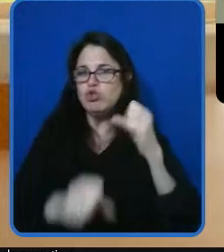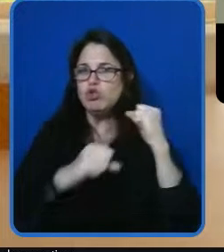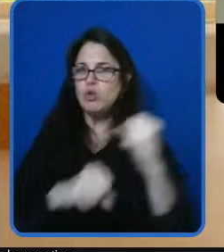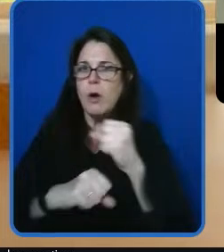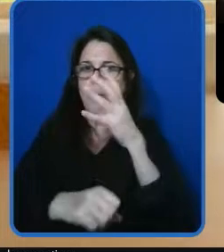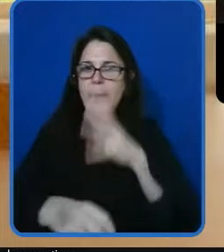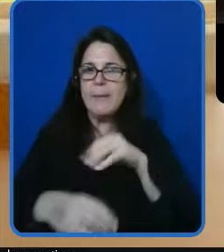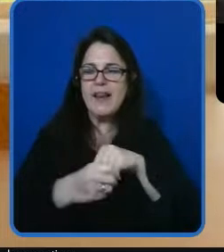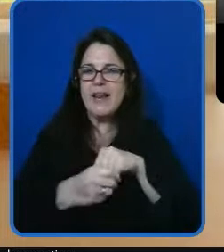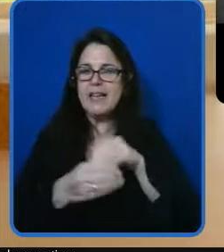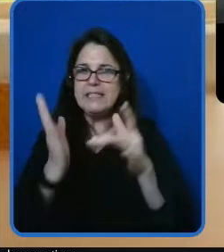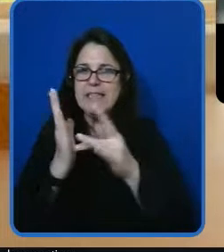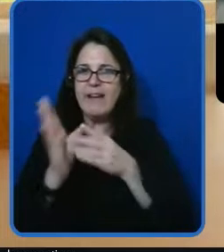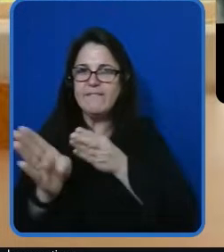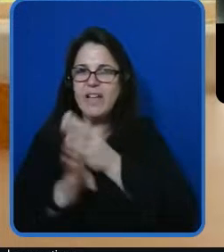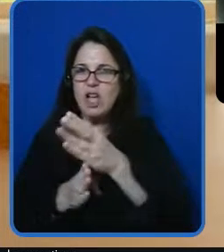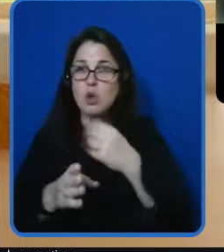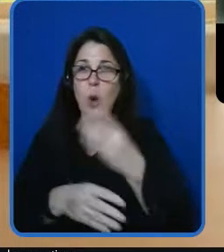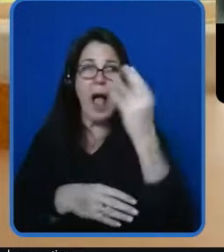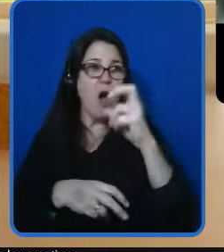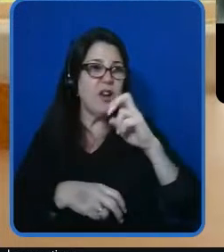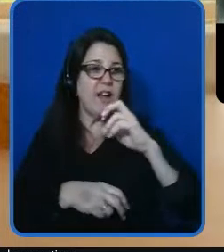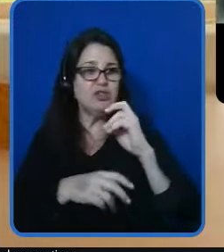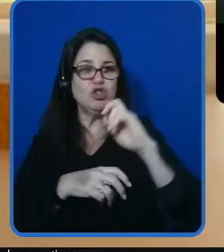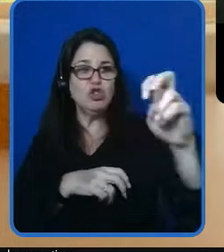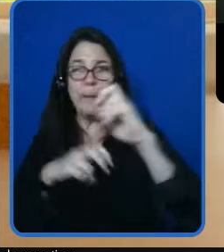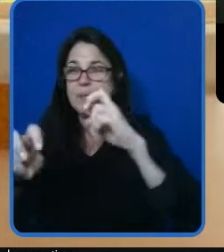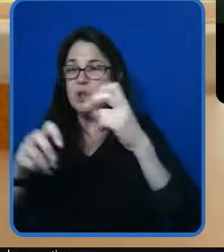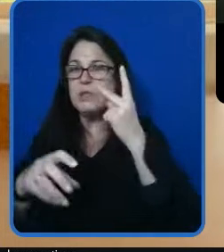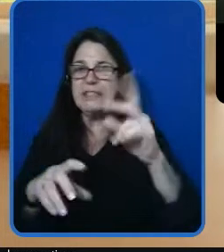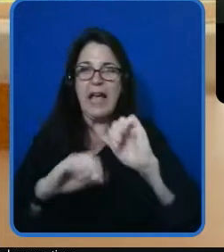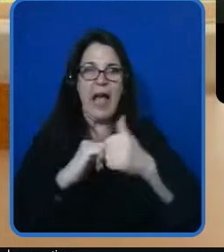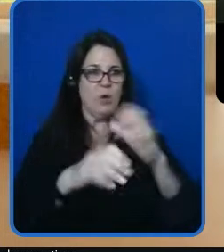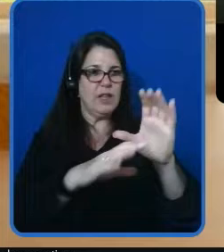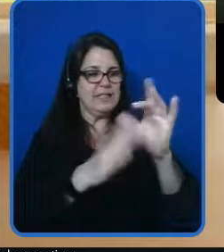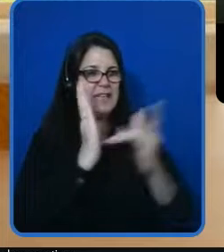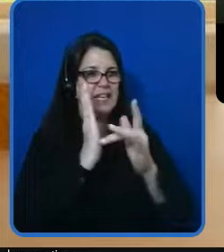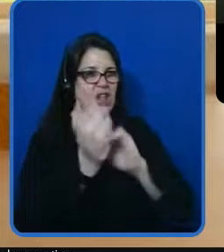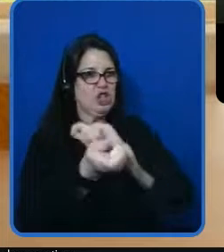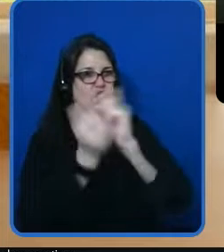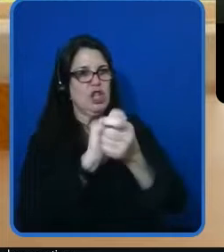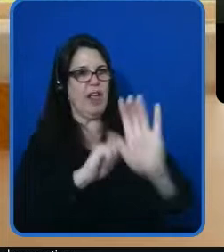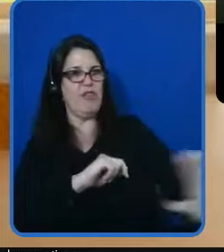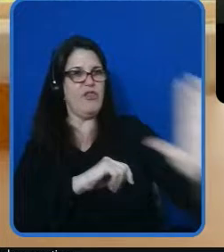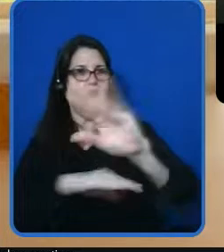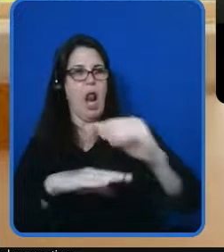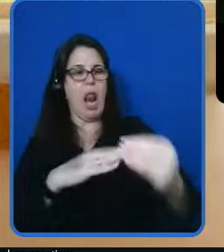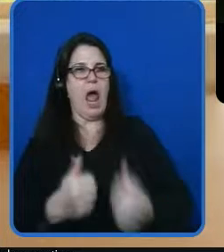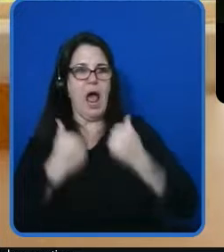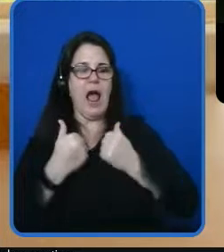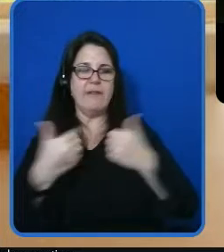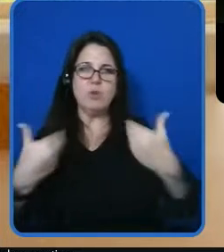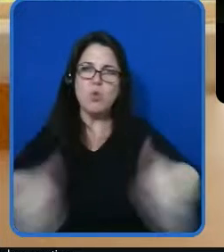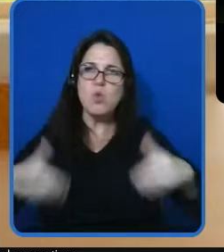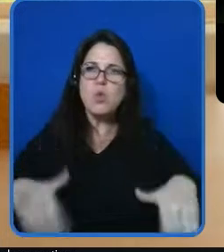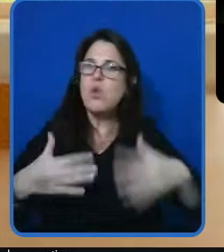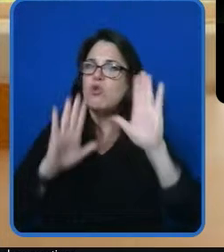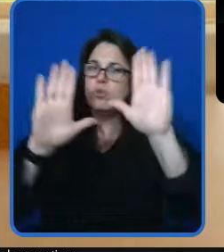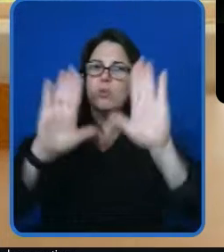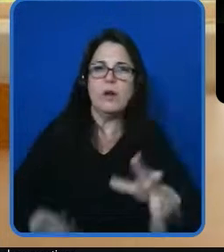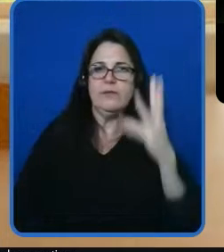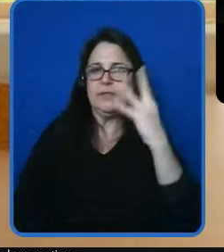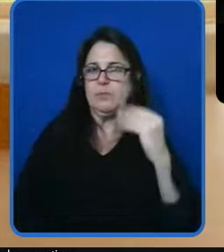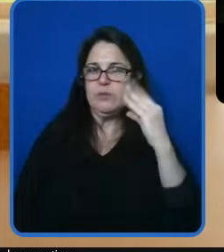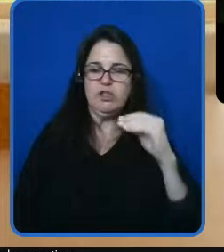to go on field trips and see how tech changes lives I cannot think of a better experience and that's what we give girls through girls who code programming it's